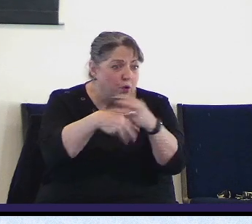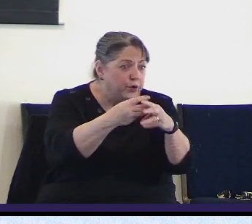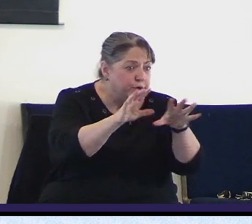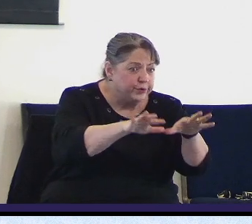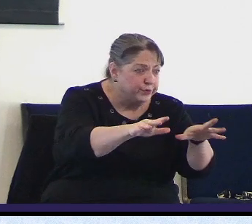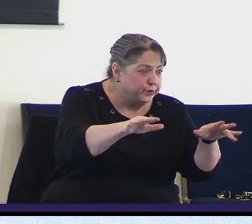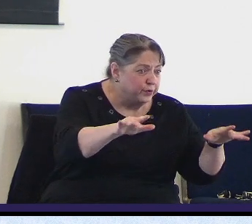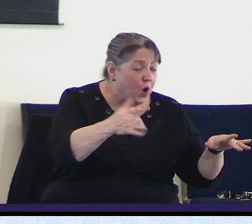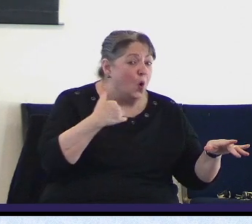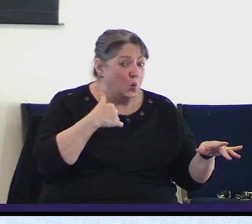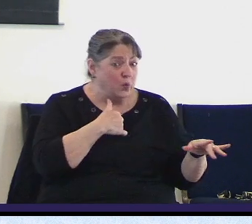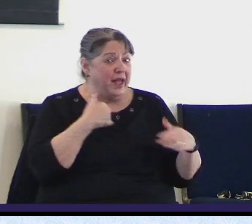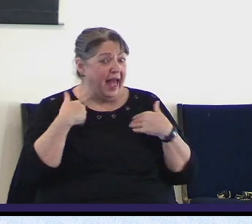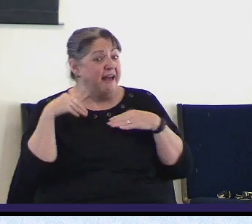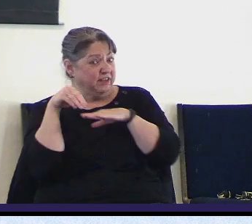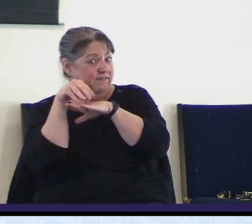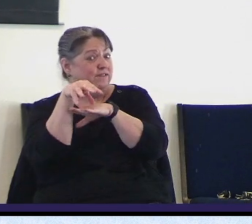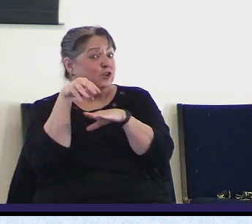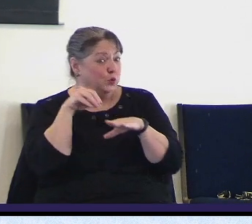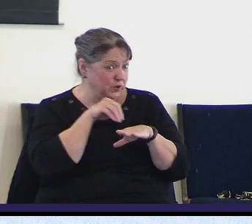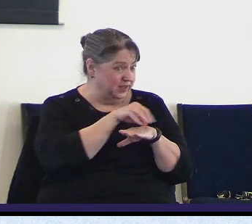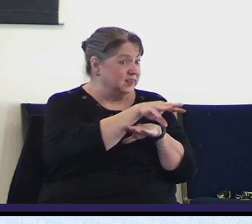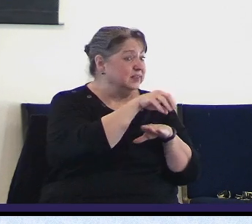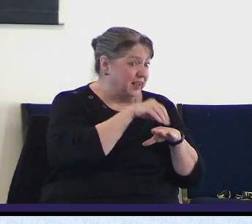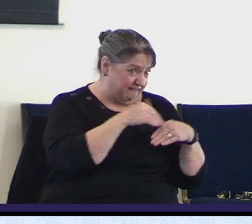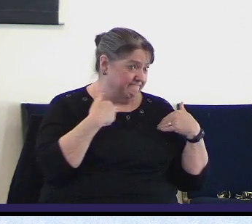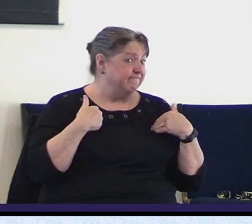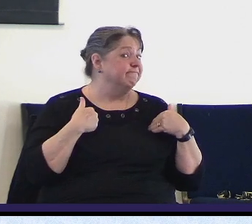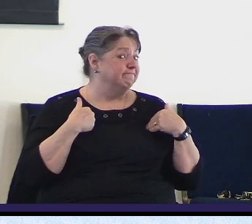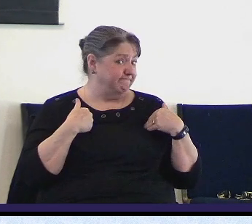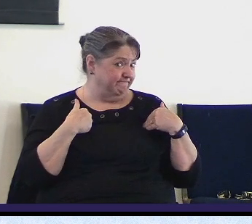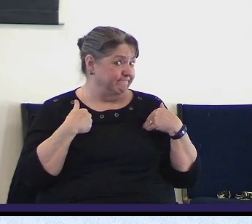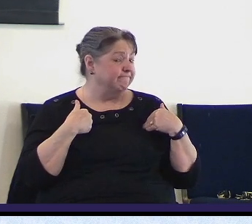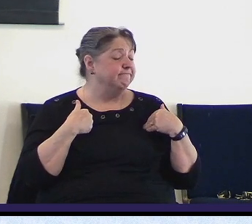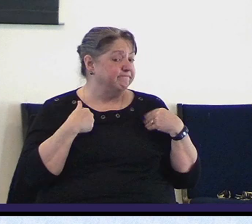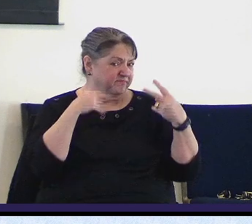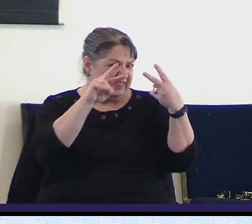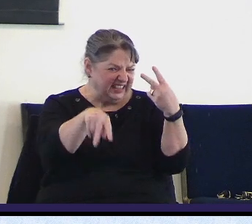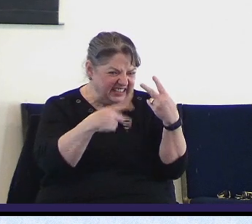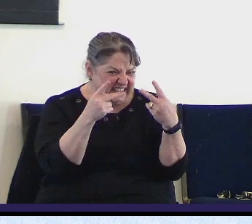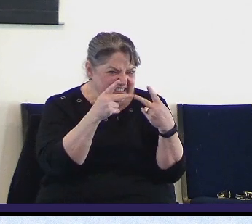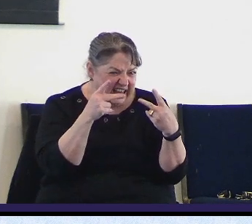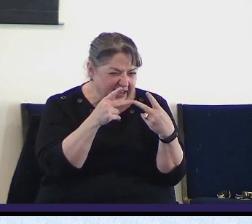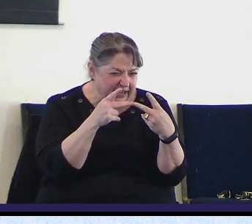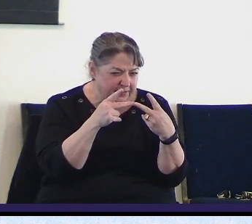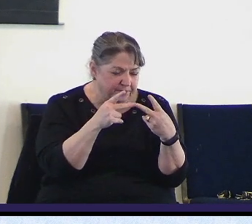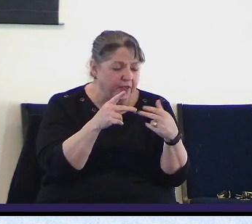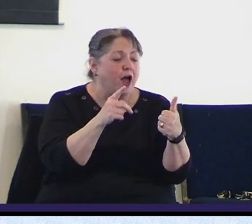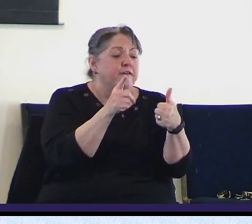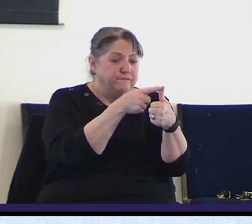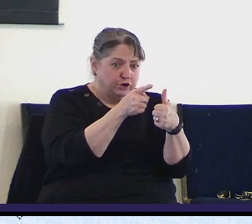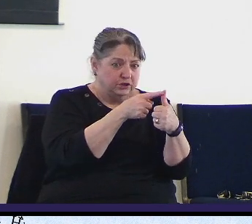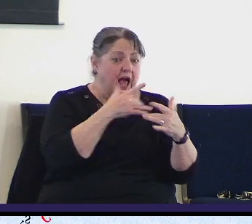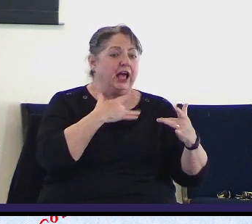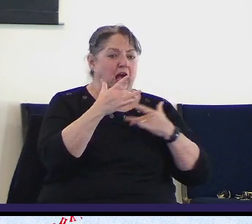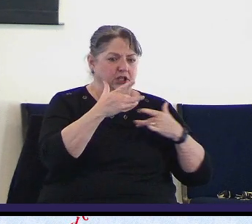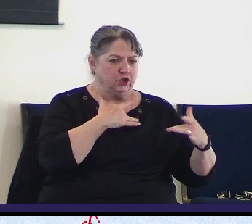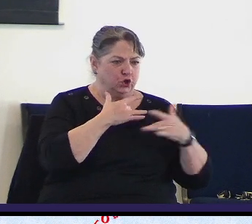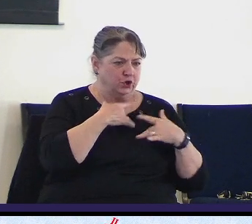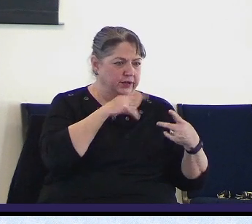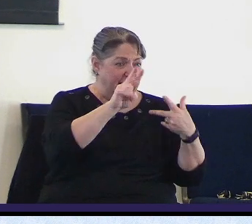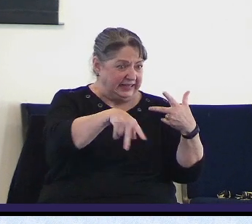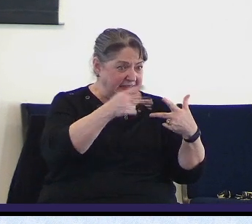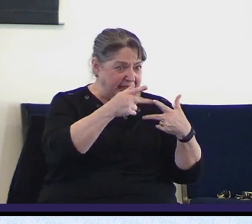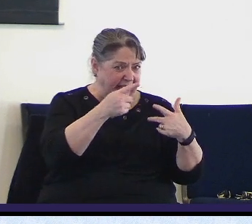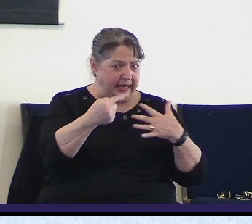a role. So his concern. Secondly I want you to notice his conviction. He doesn't leave it there. He's got